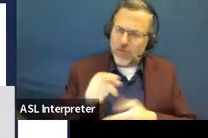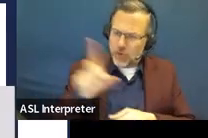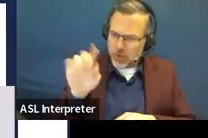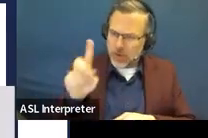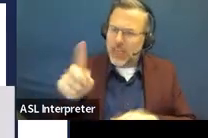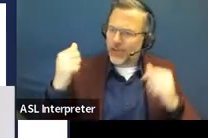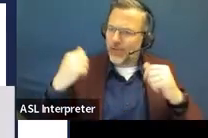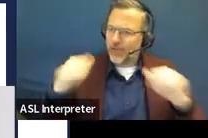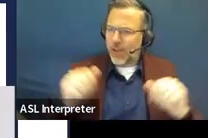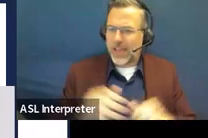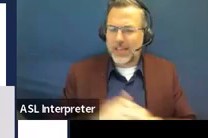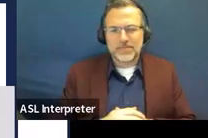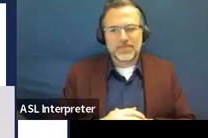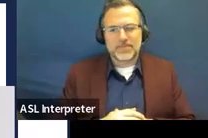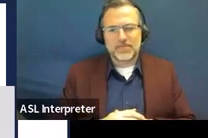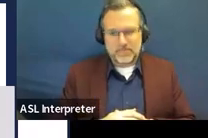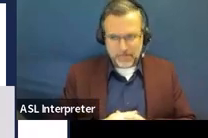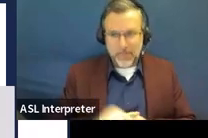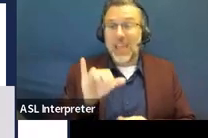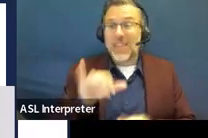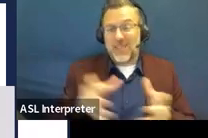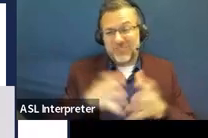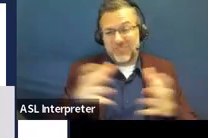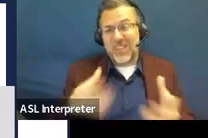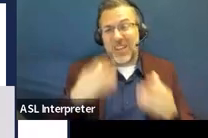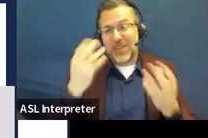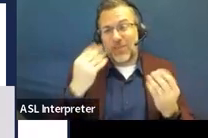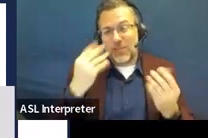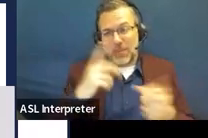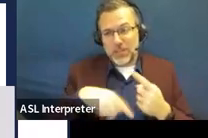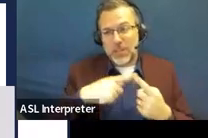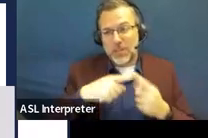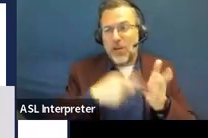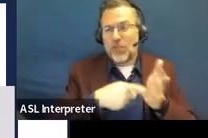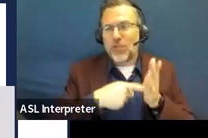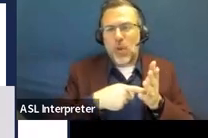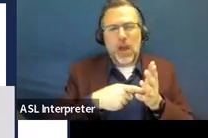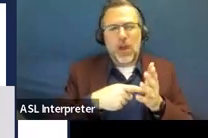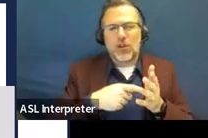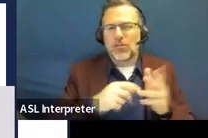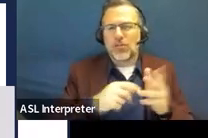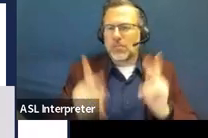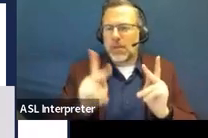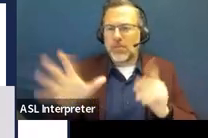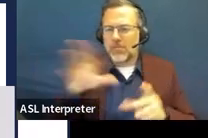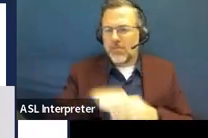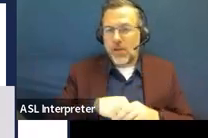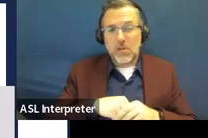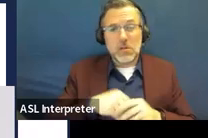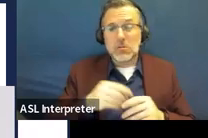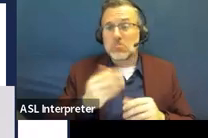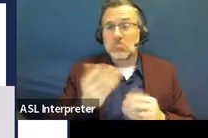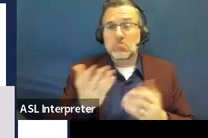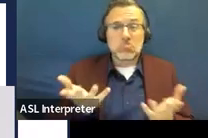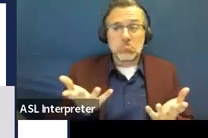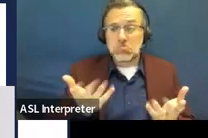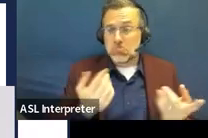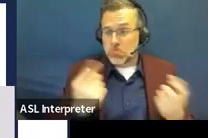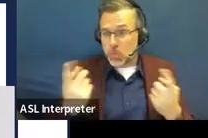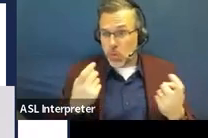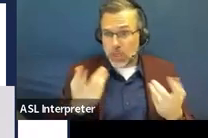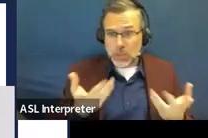That was a lot of information about the required participants. Any questions right off the bat right now?